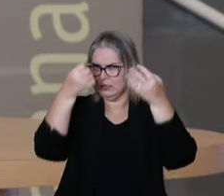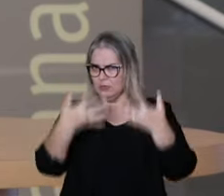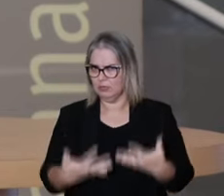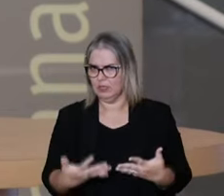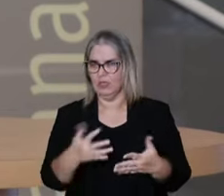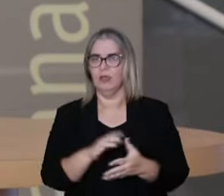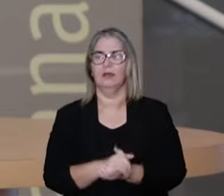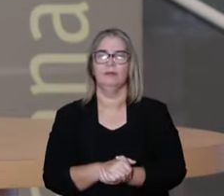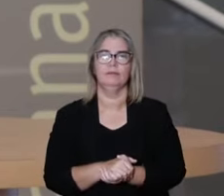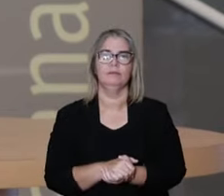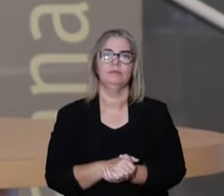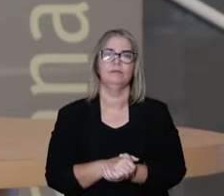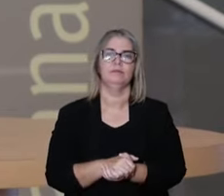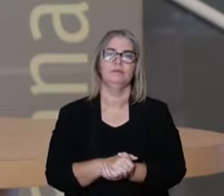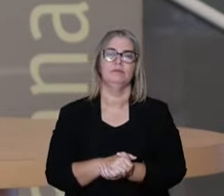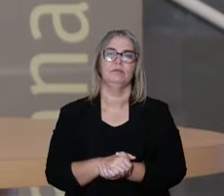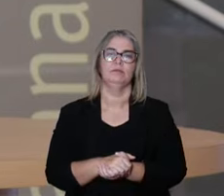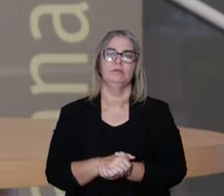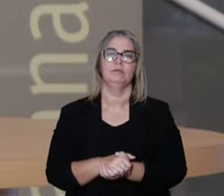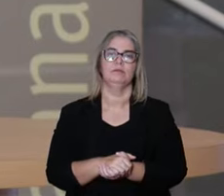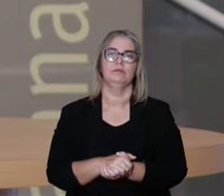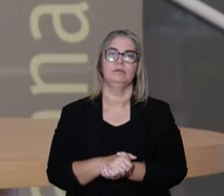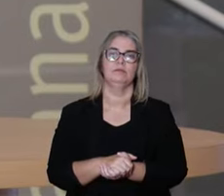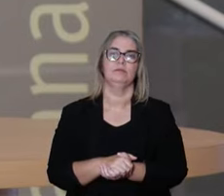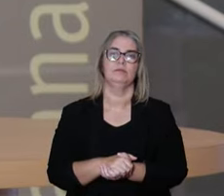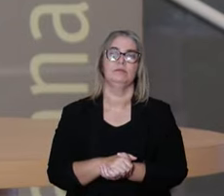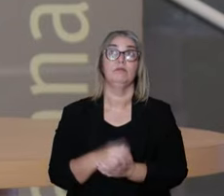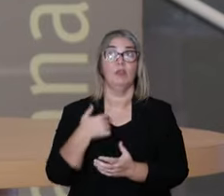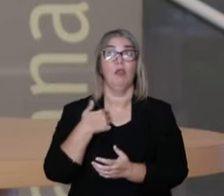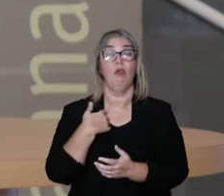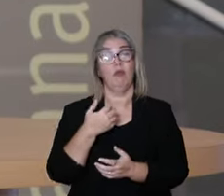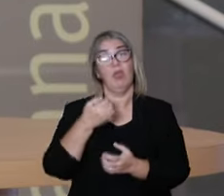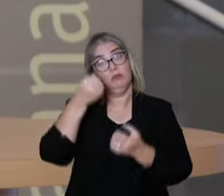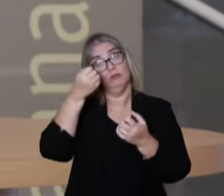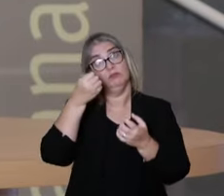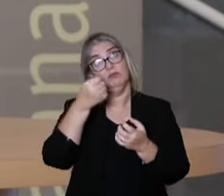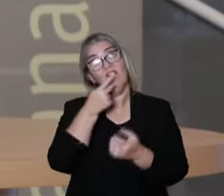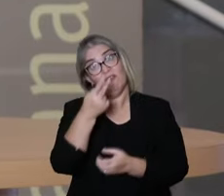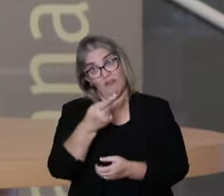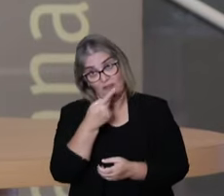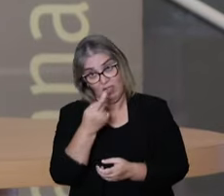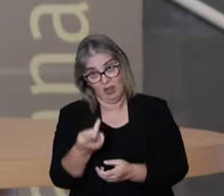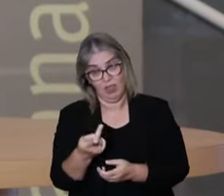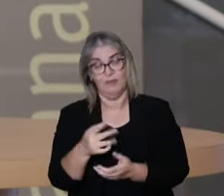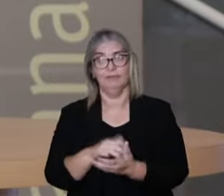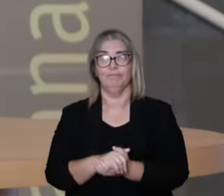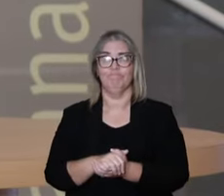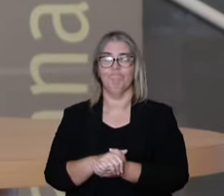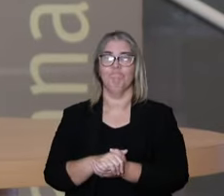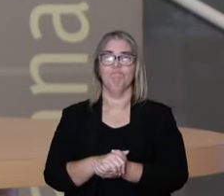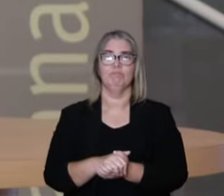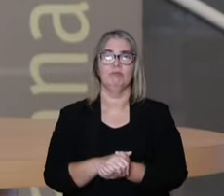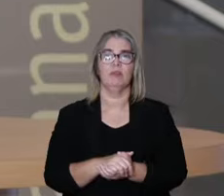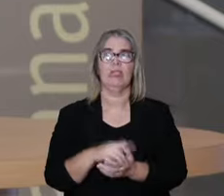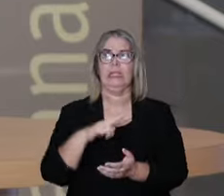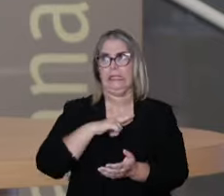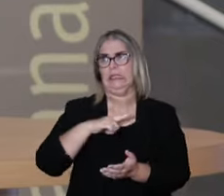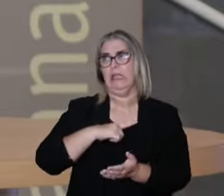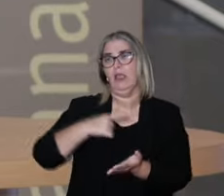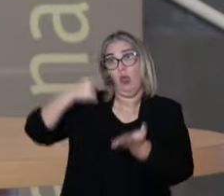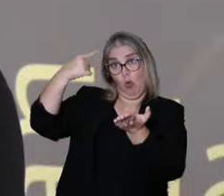There's one thing he mentions that I would like to comment, which is,